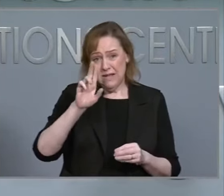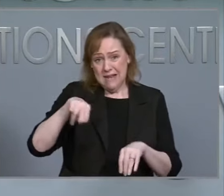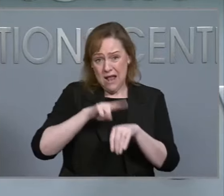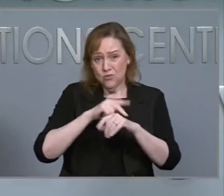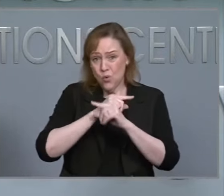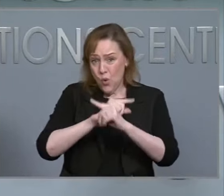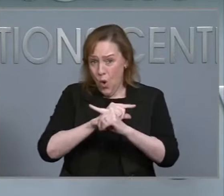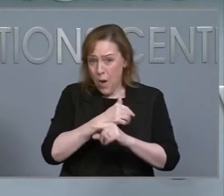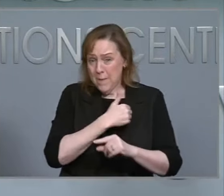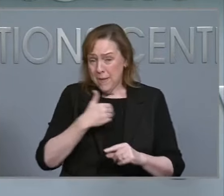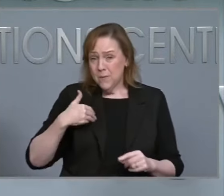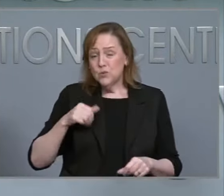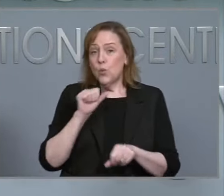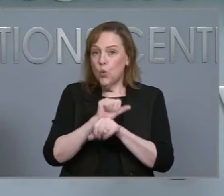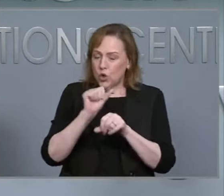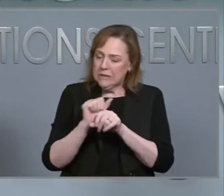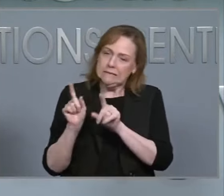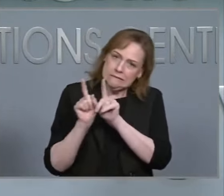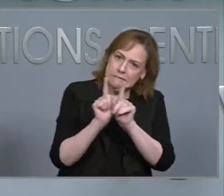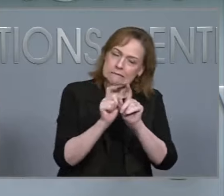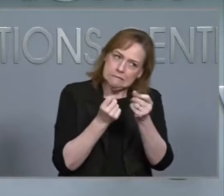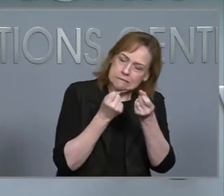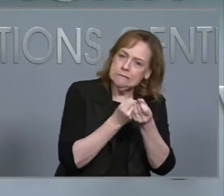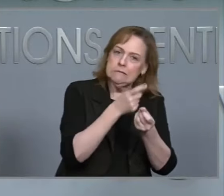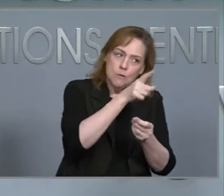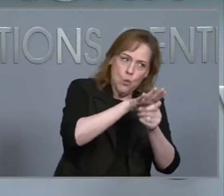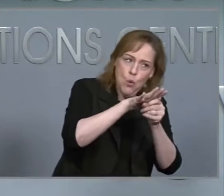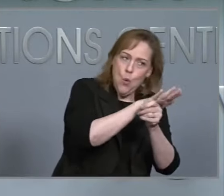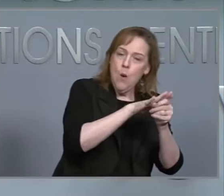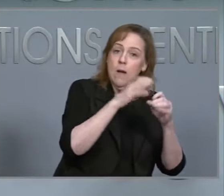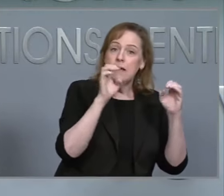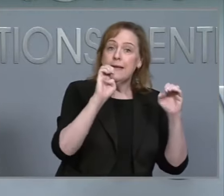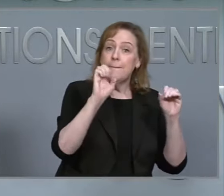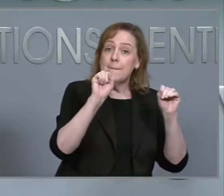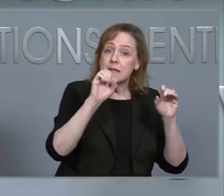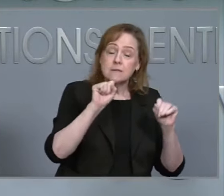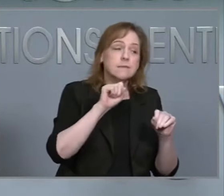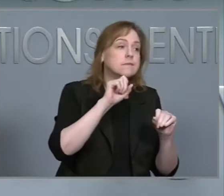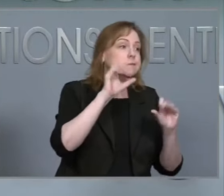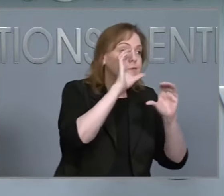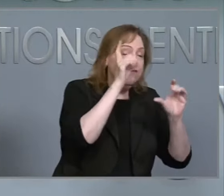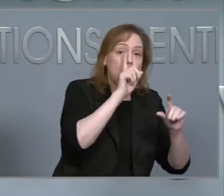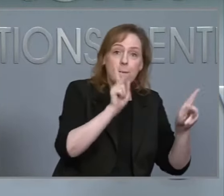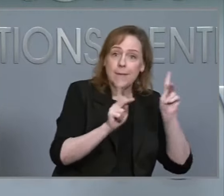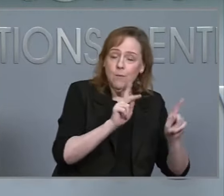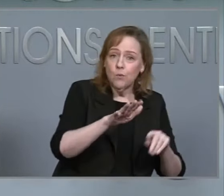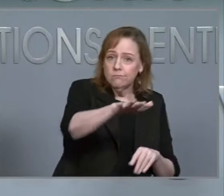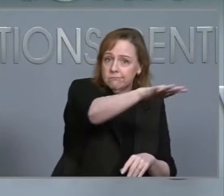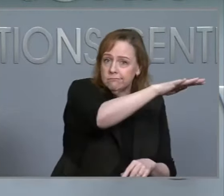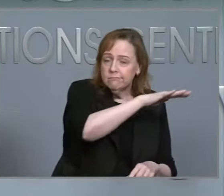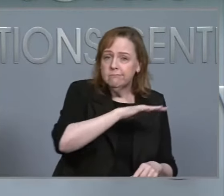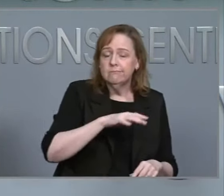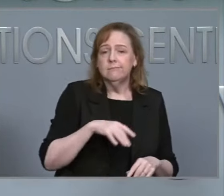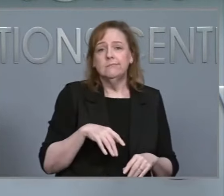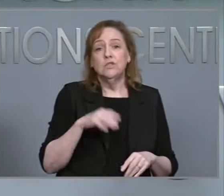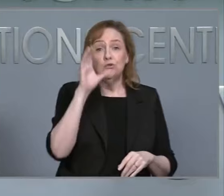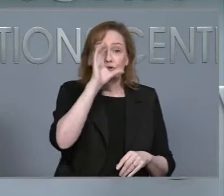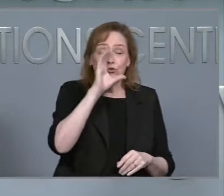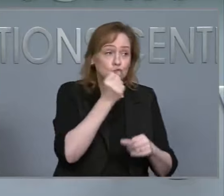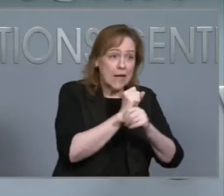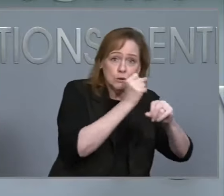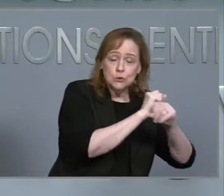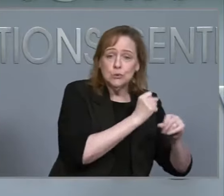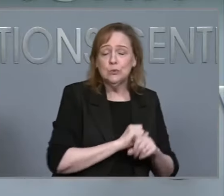working alongside local emergency responders, conducting search and rescue missions, delivering needed supplies,